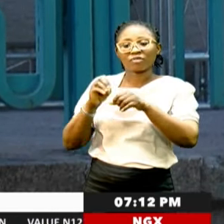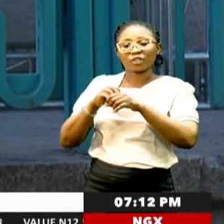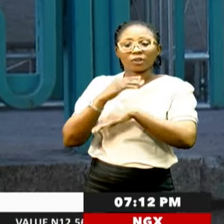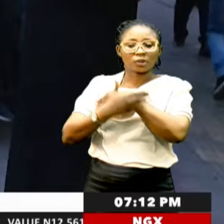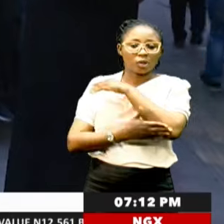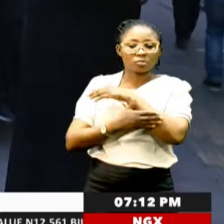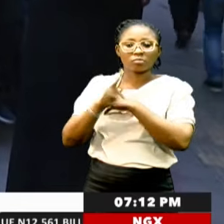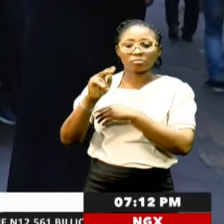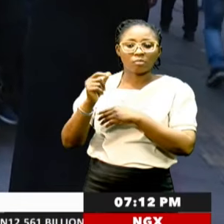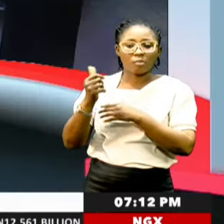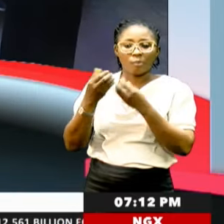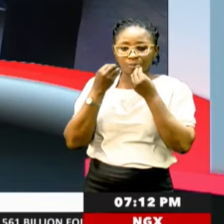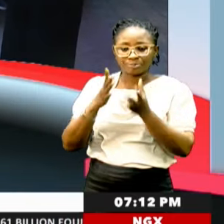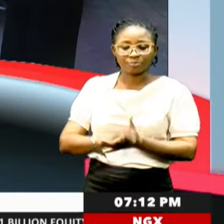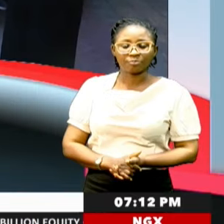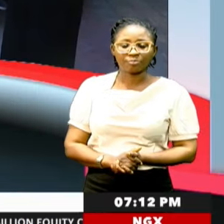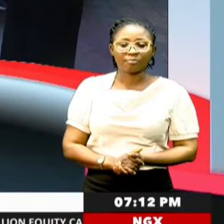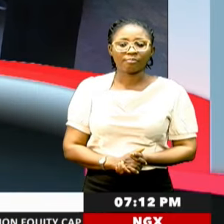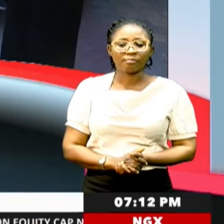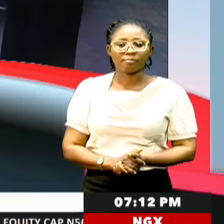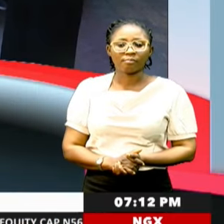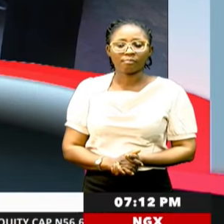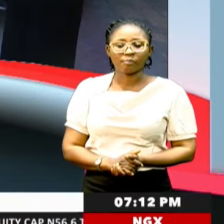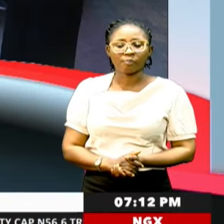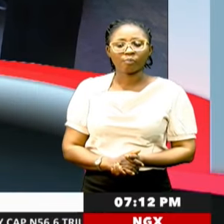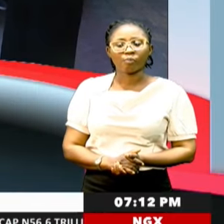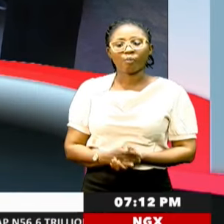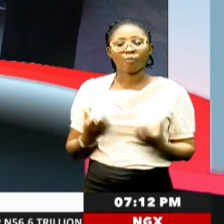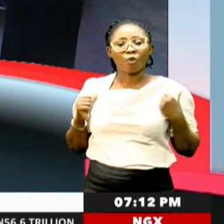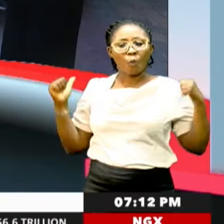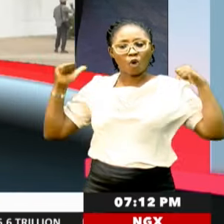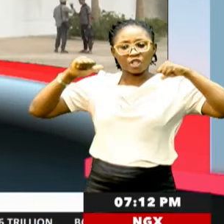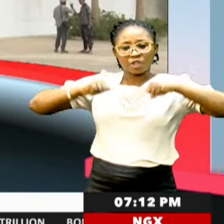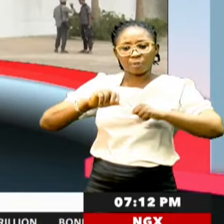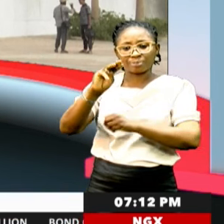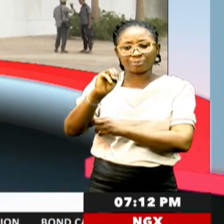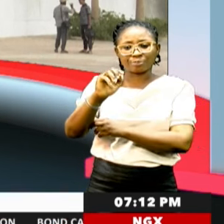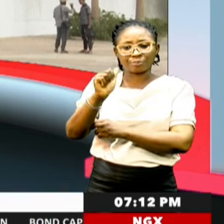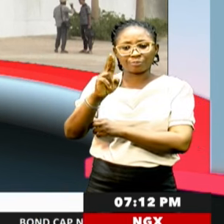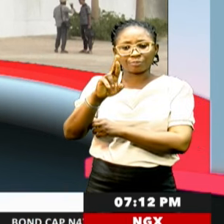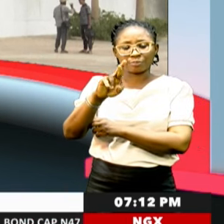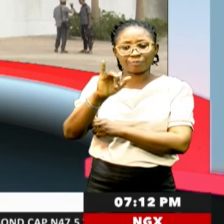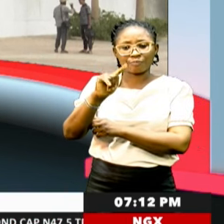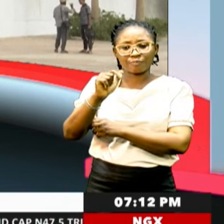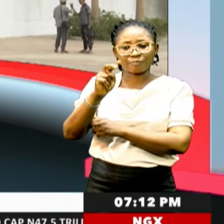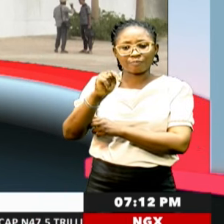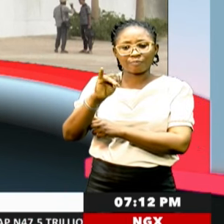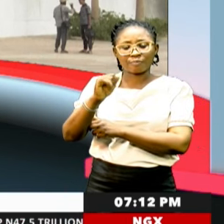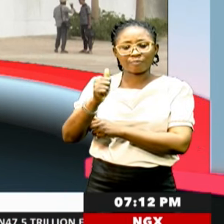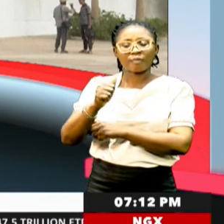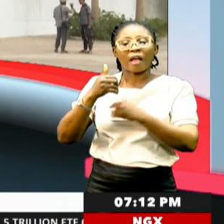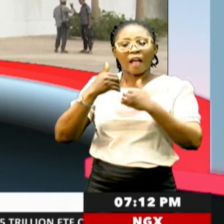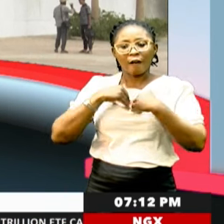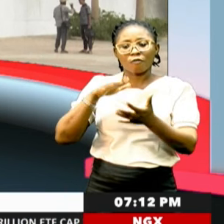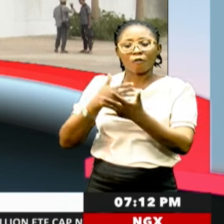Fashio, NT News. Mauritania's Constitutional Council has confirmed the re-election of President